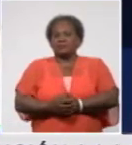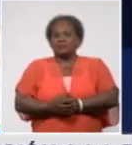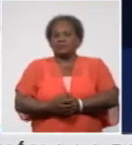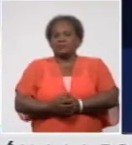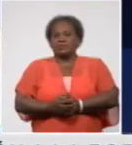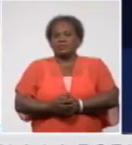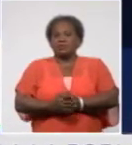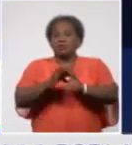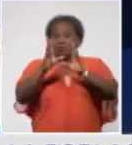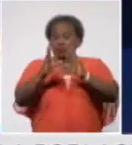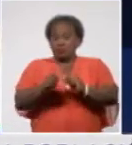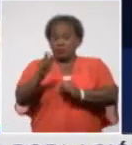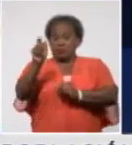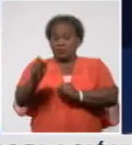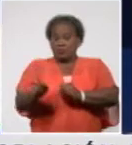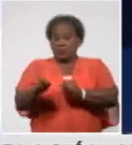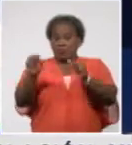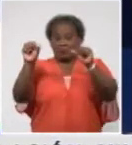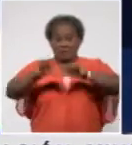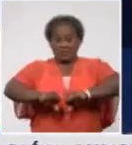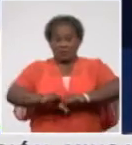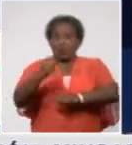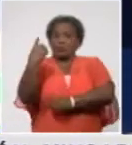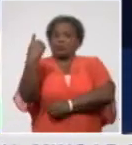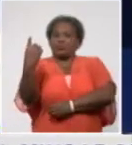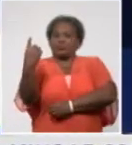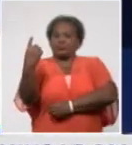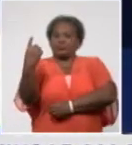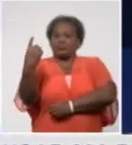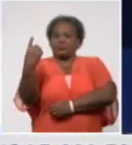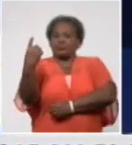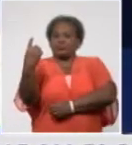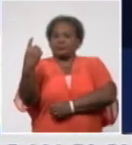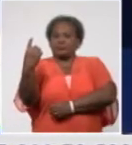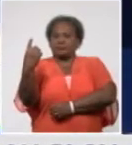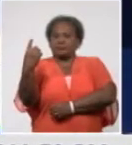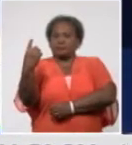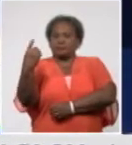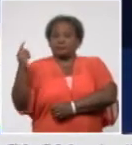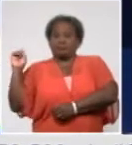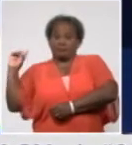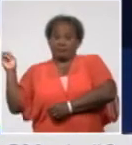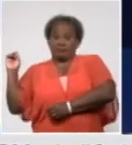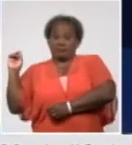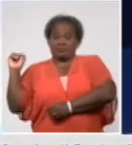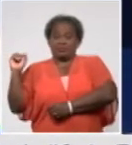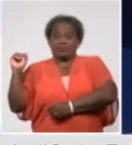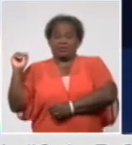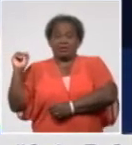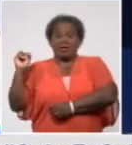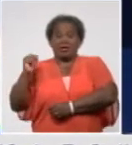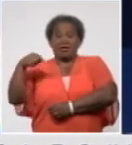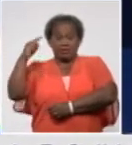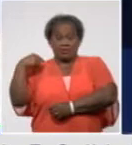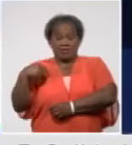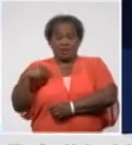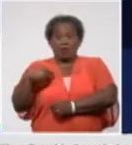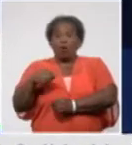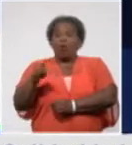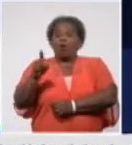one of whom is being treated at the Octavio de la Concepción military hospital in Camagüey.